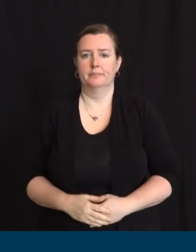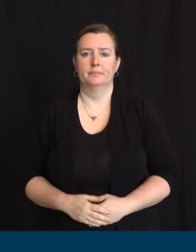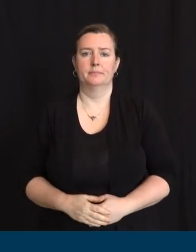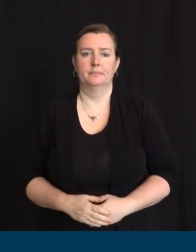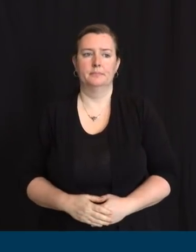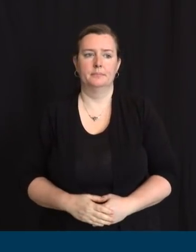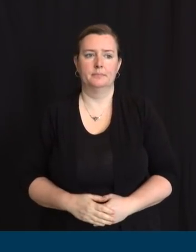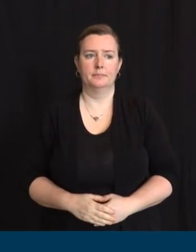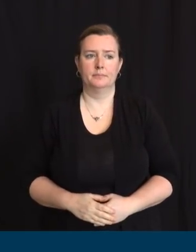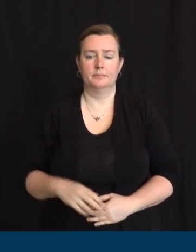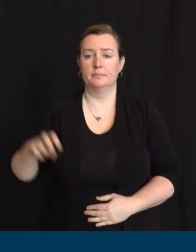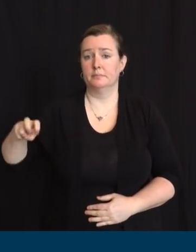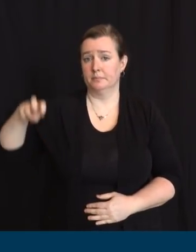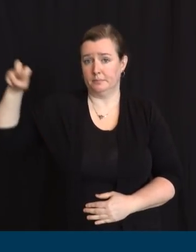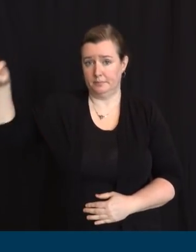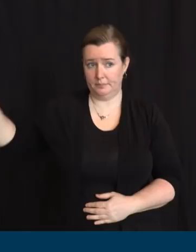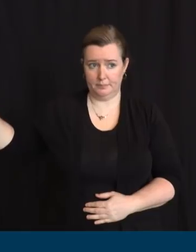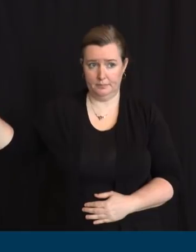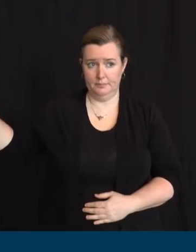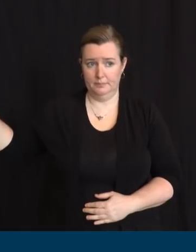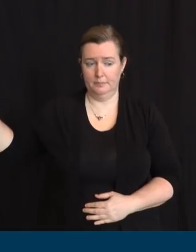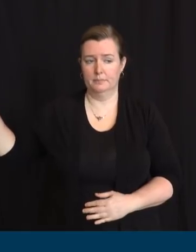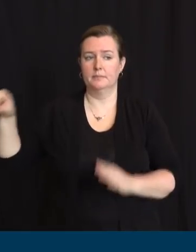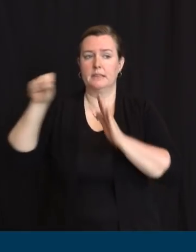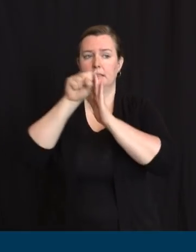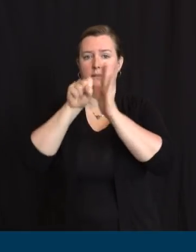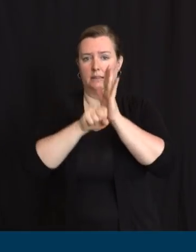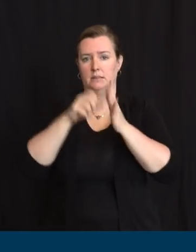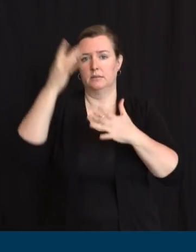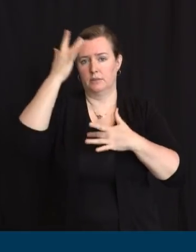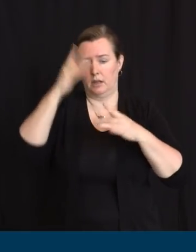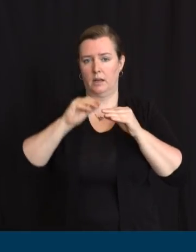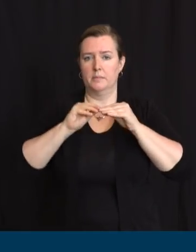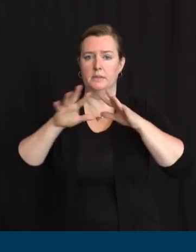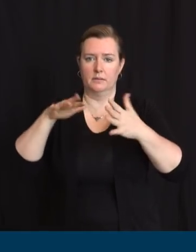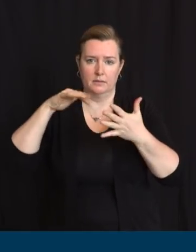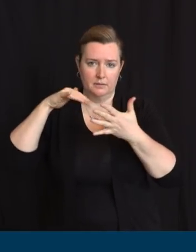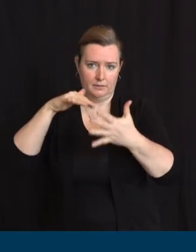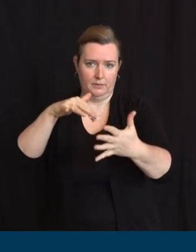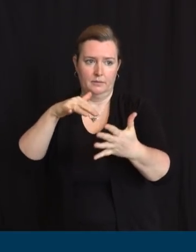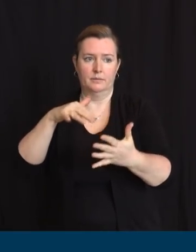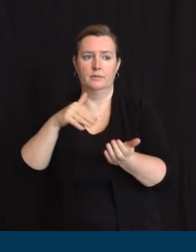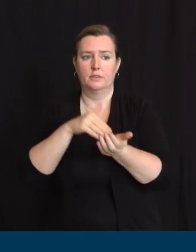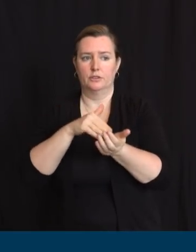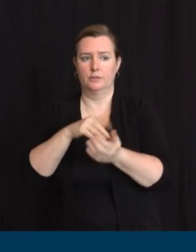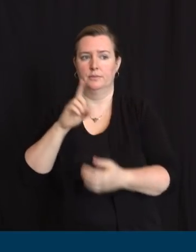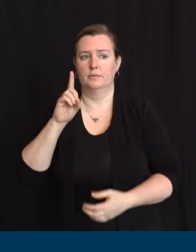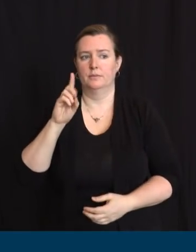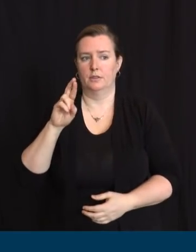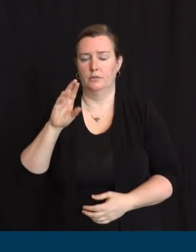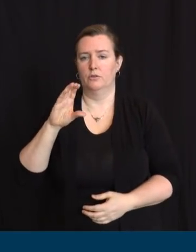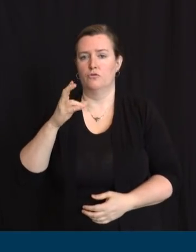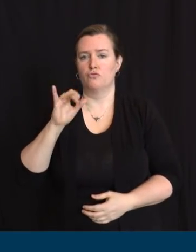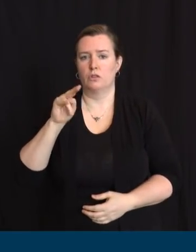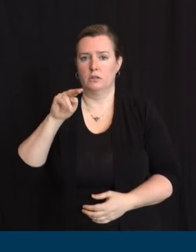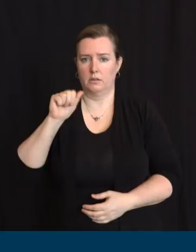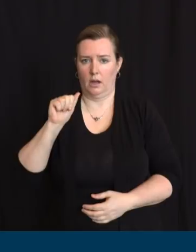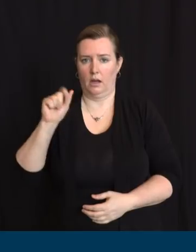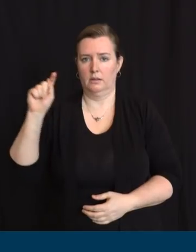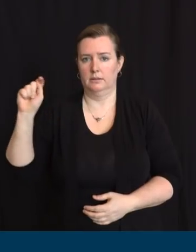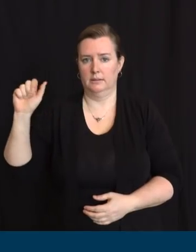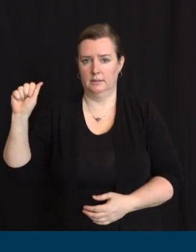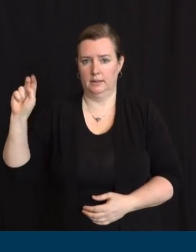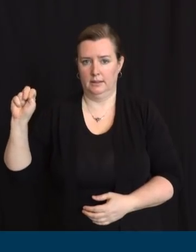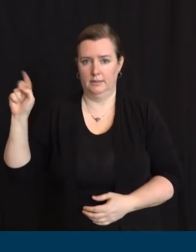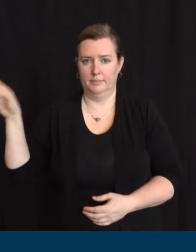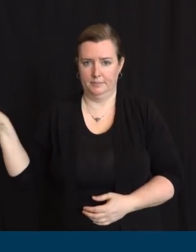To Judy's right, the state epidemiologist, Dr. Christina Tan, also, I think, in the category of now not needing an